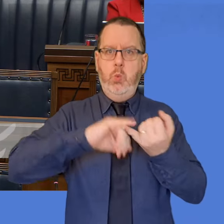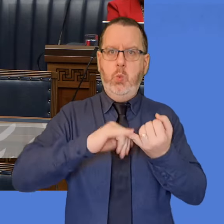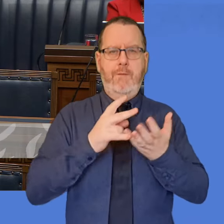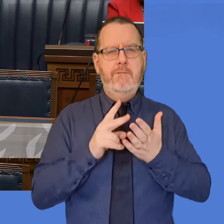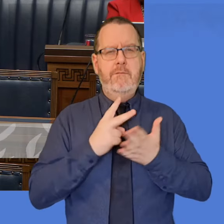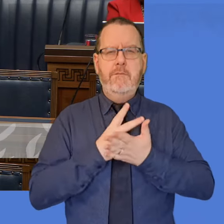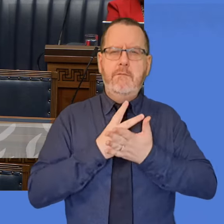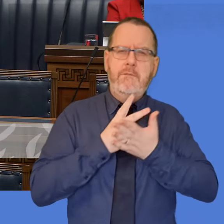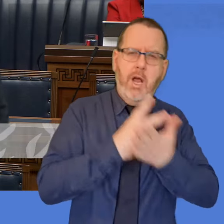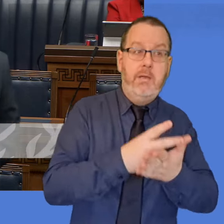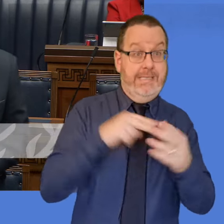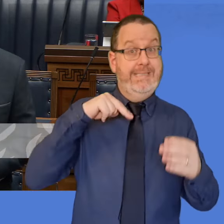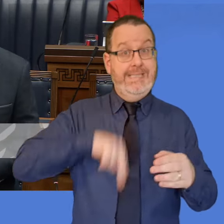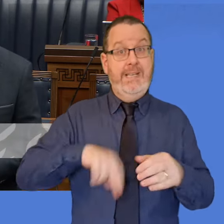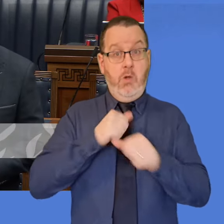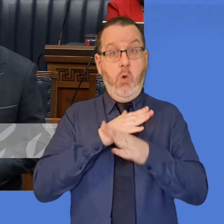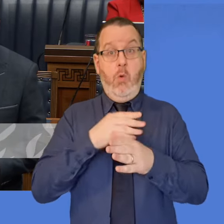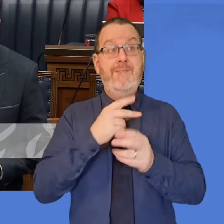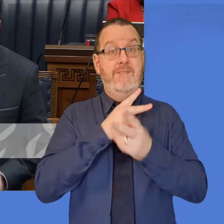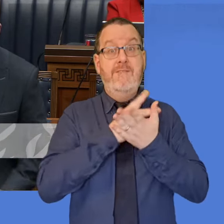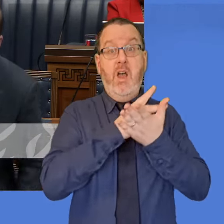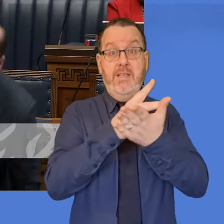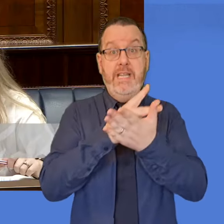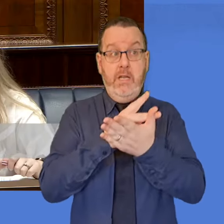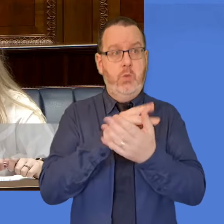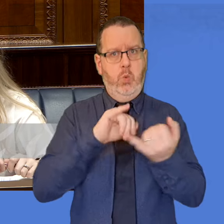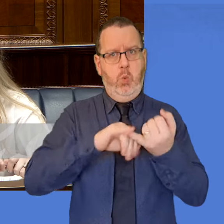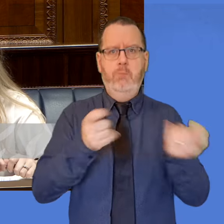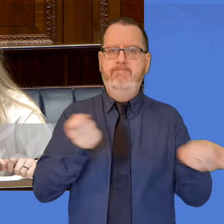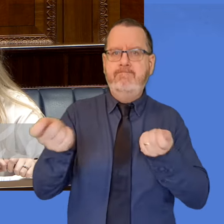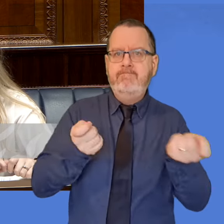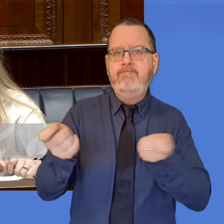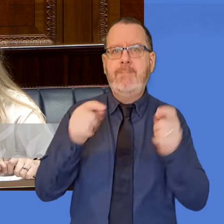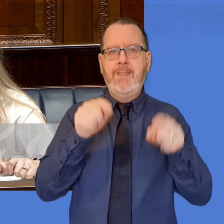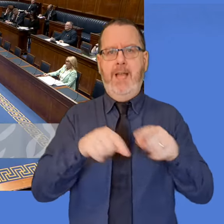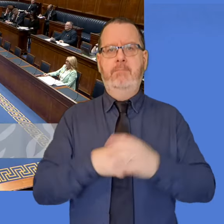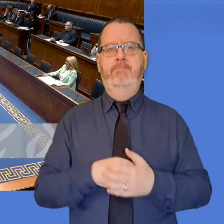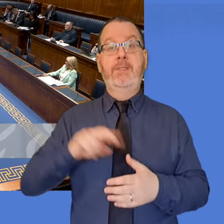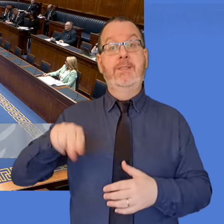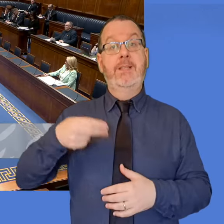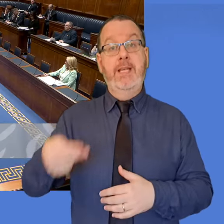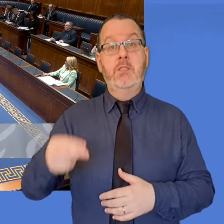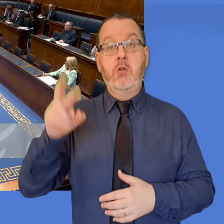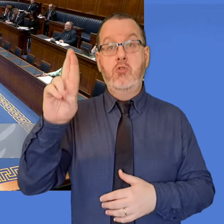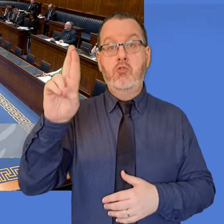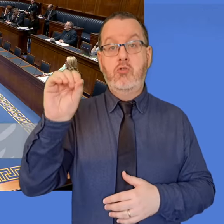do a brilliant job right across Northern Ireland. Robert Butler.